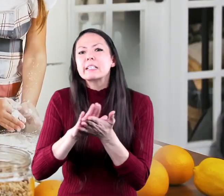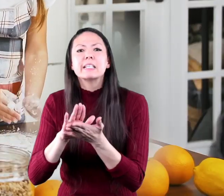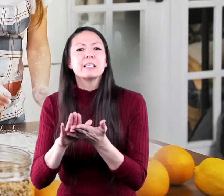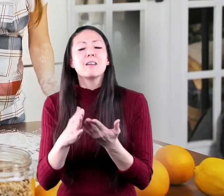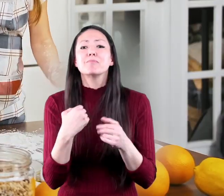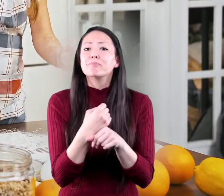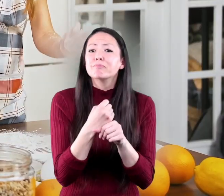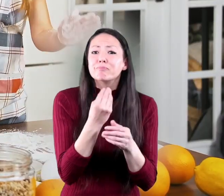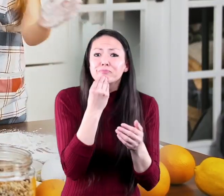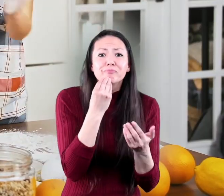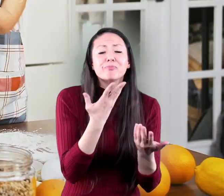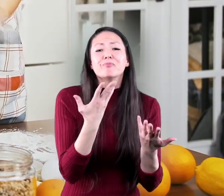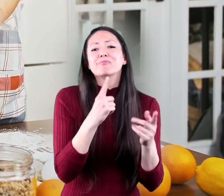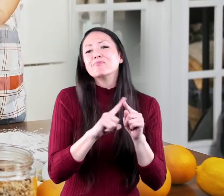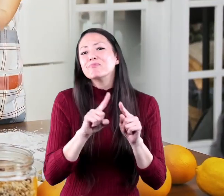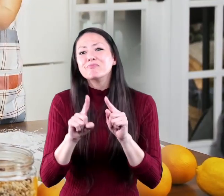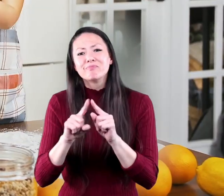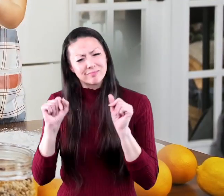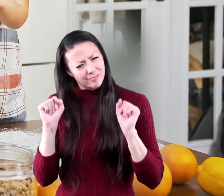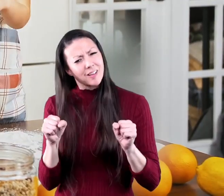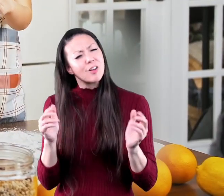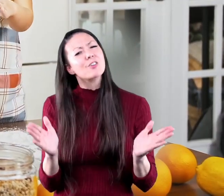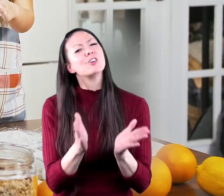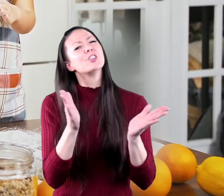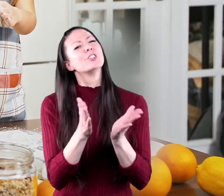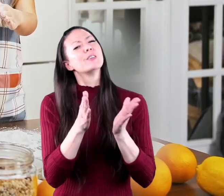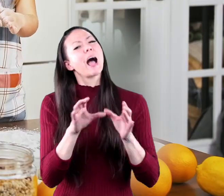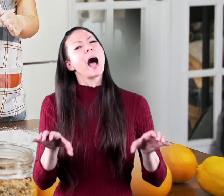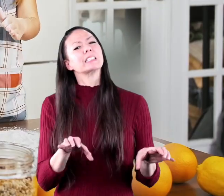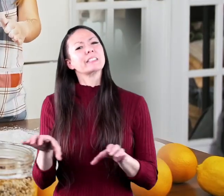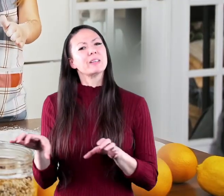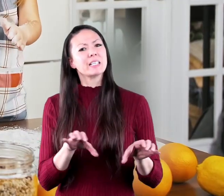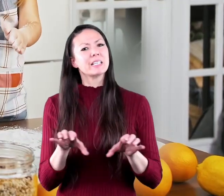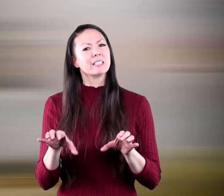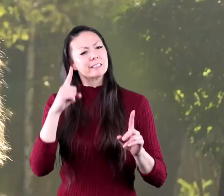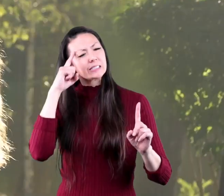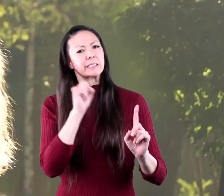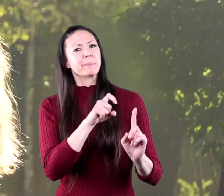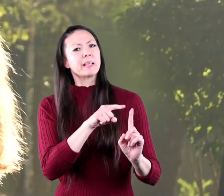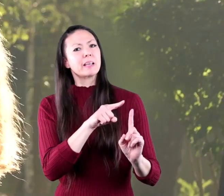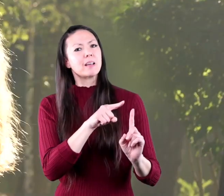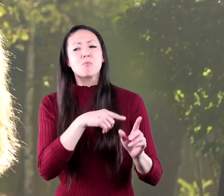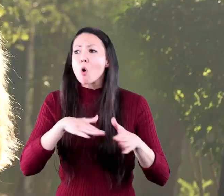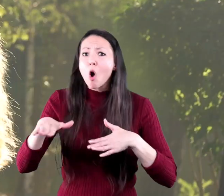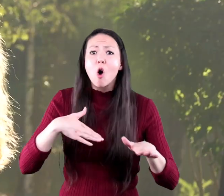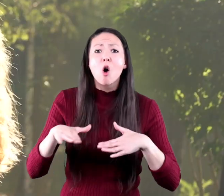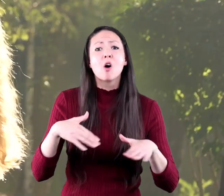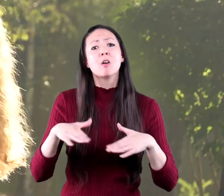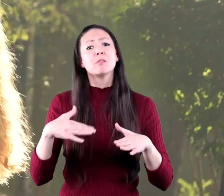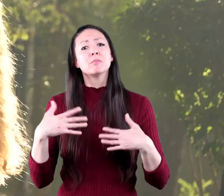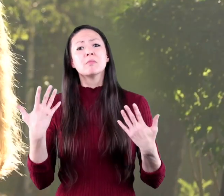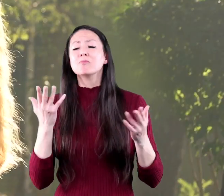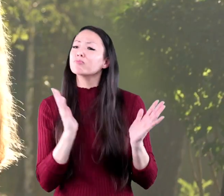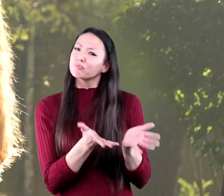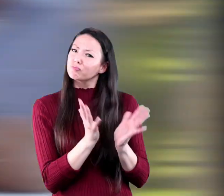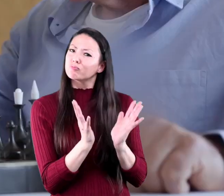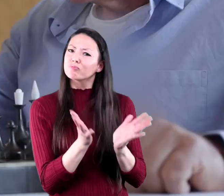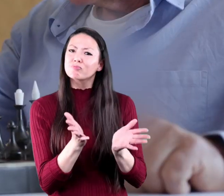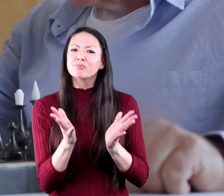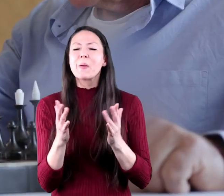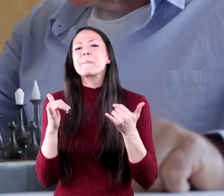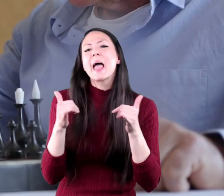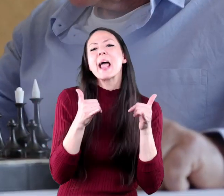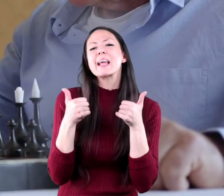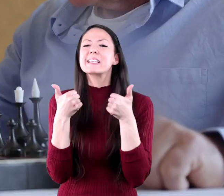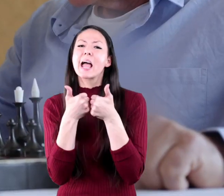them bake cookies or a meal and then eat it together take a walk and talk with them play